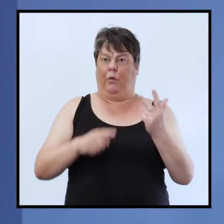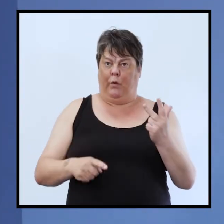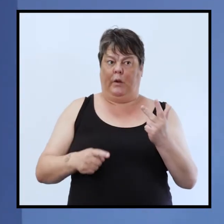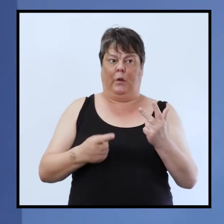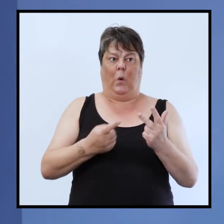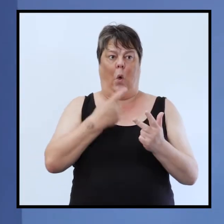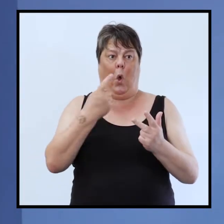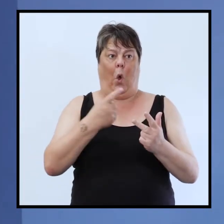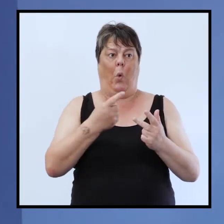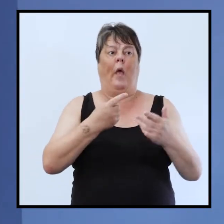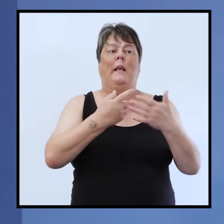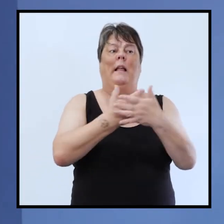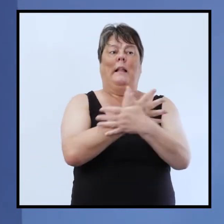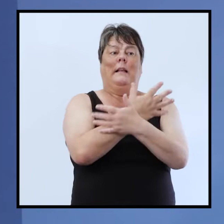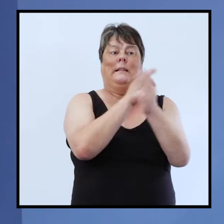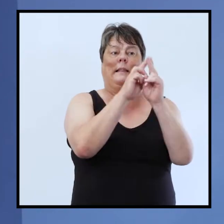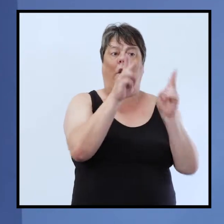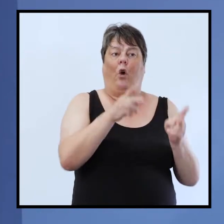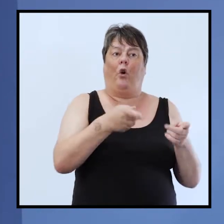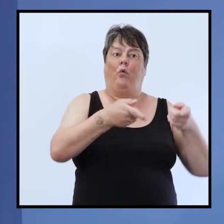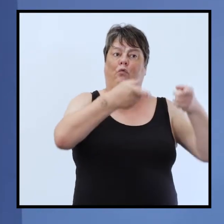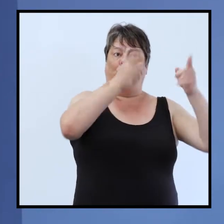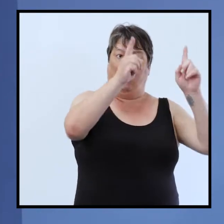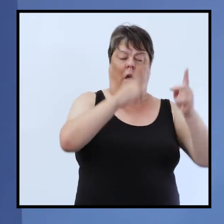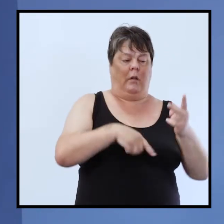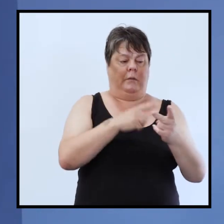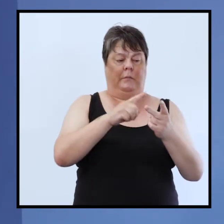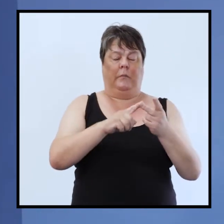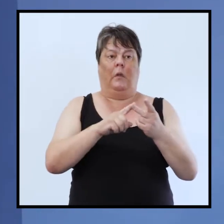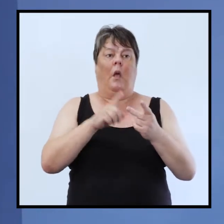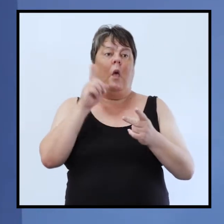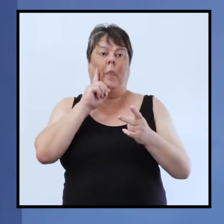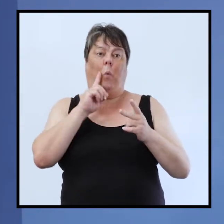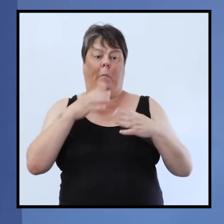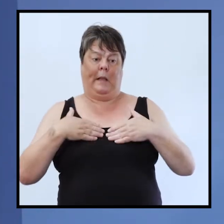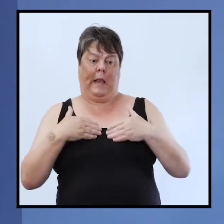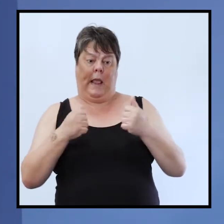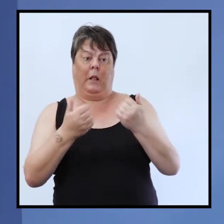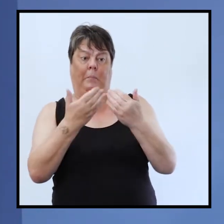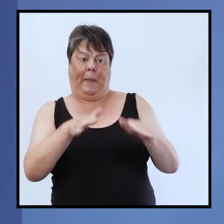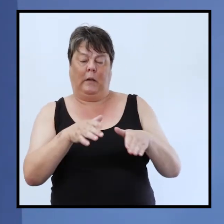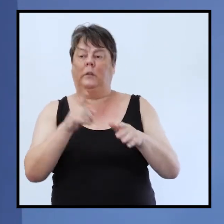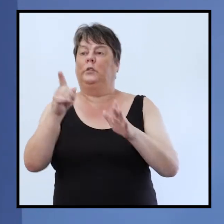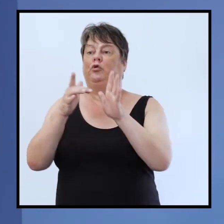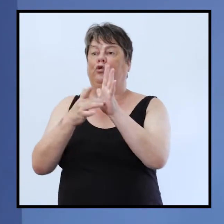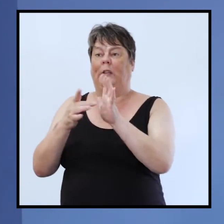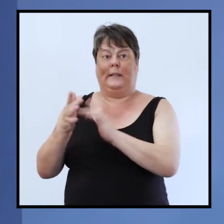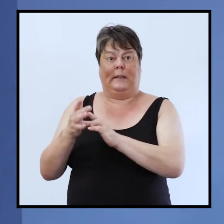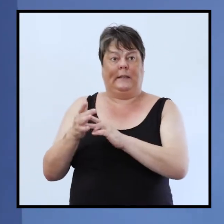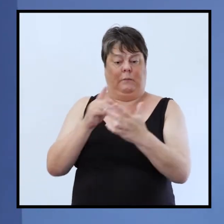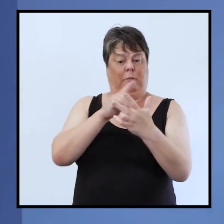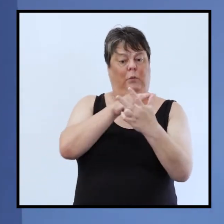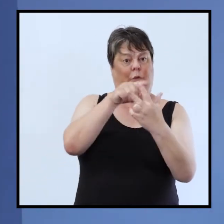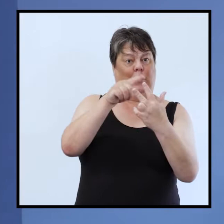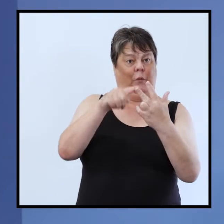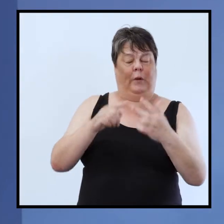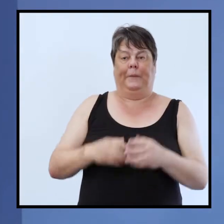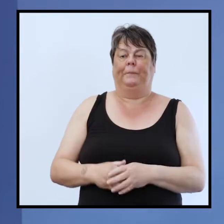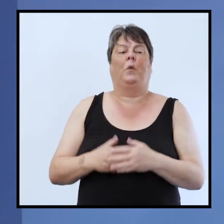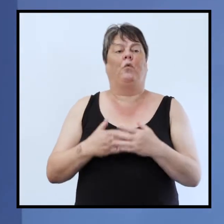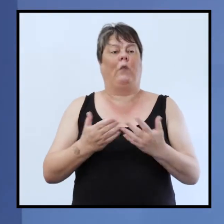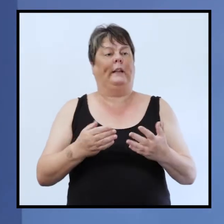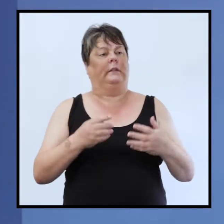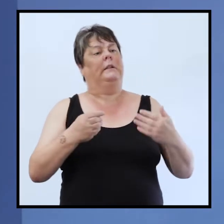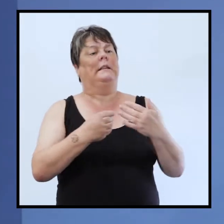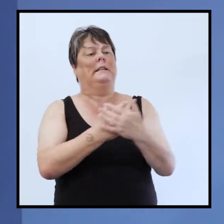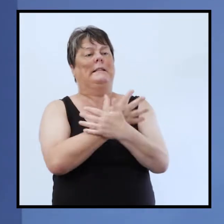the synagogue ruler the woman who was healed and jesus so let's smash through this the synagogue